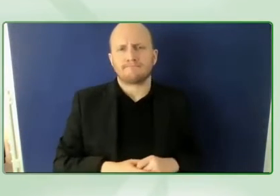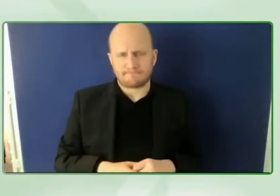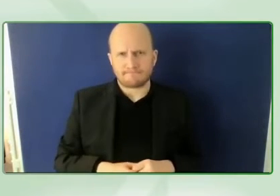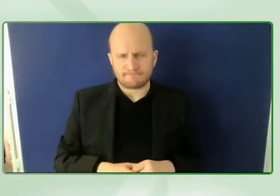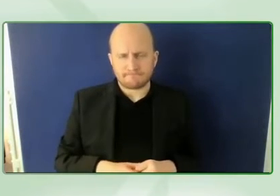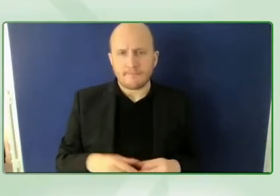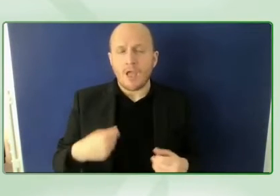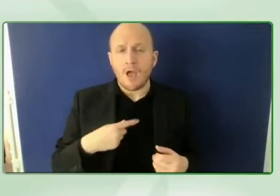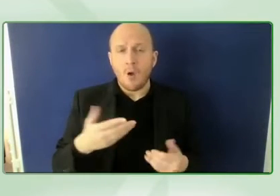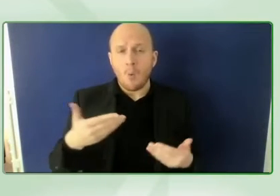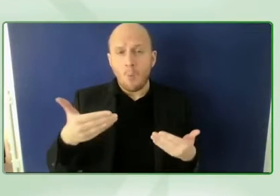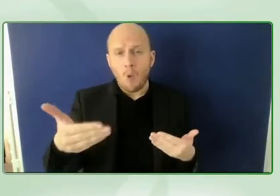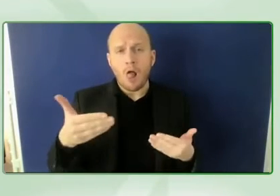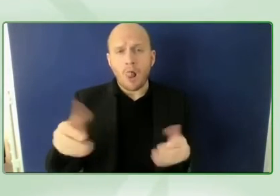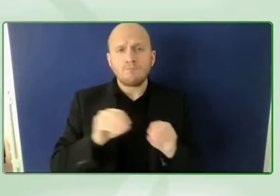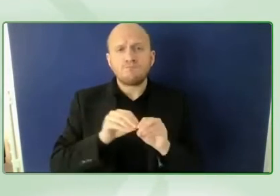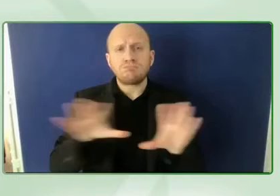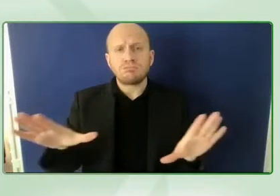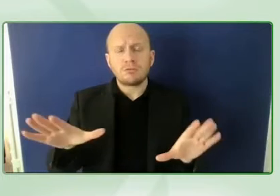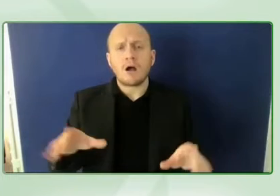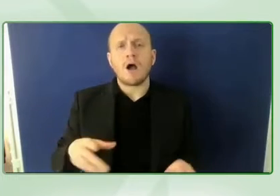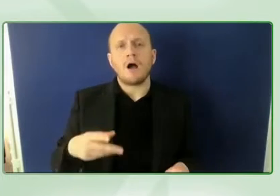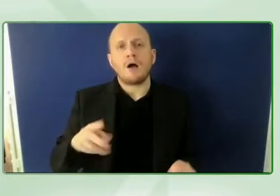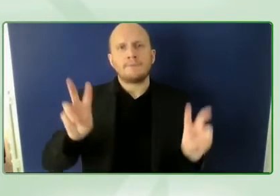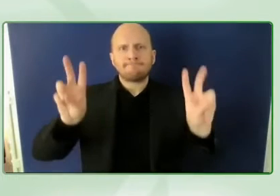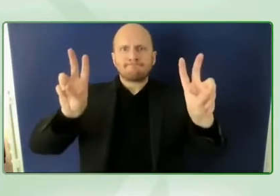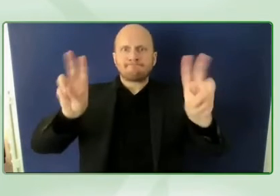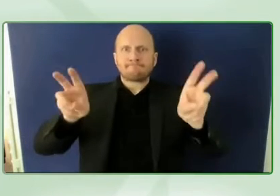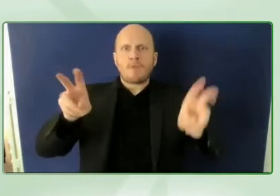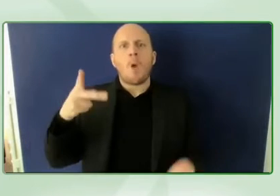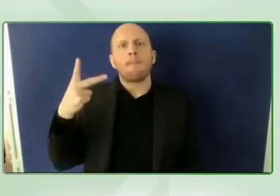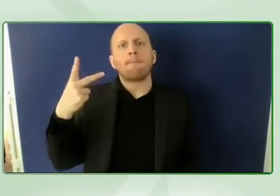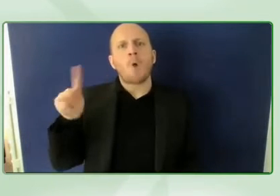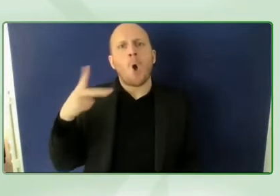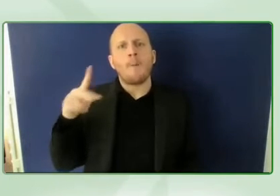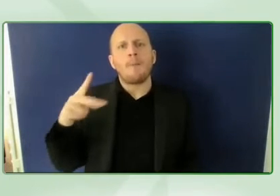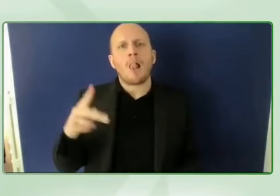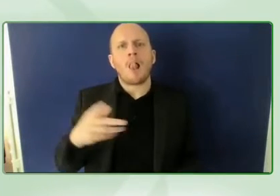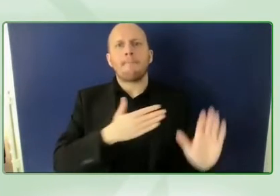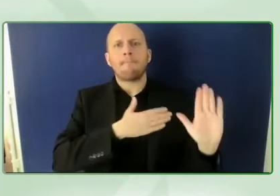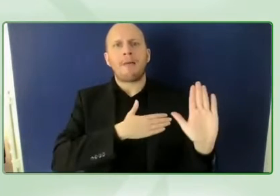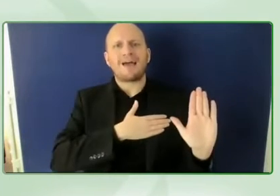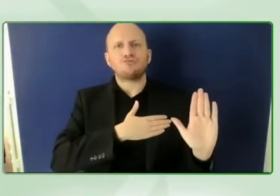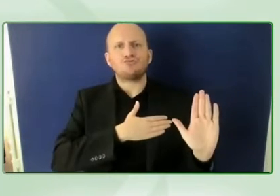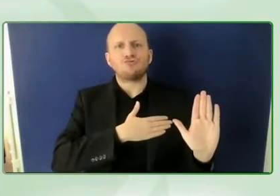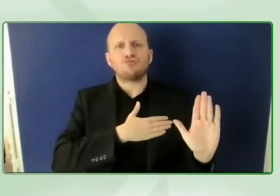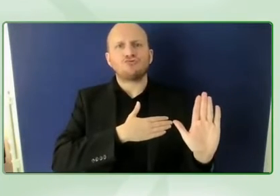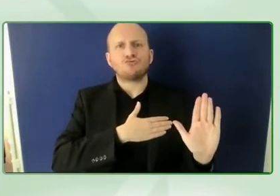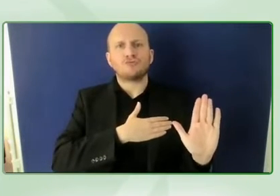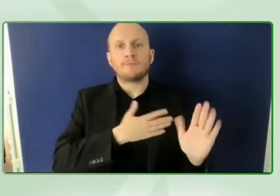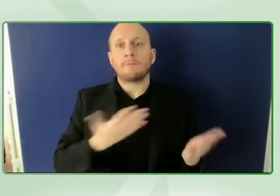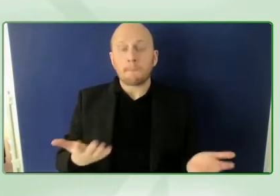in the world can commit to an action what they will do either as an organization a government a business or as a